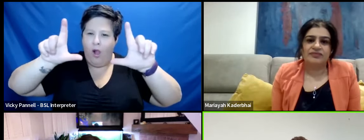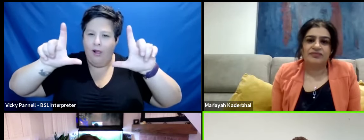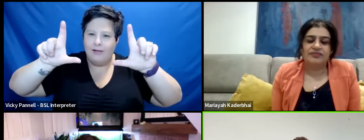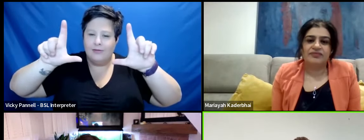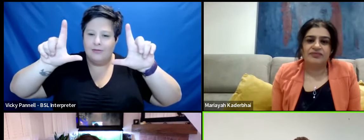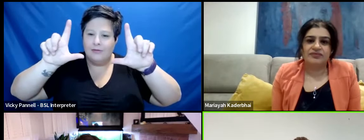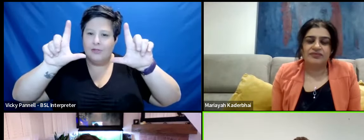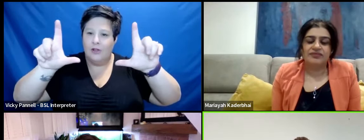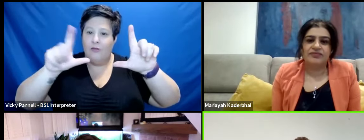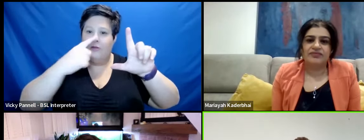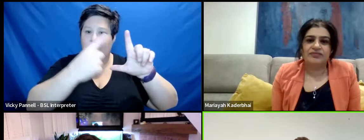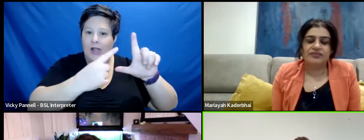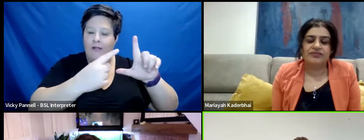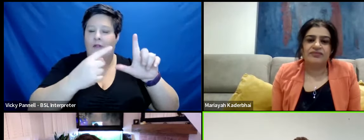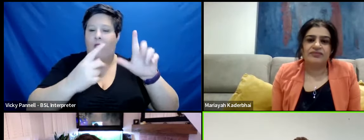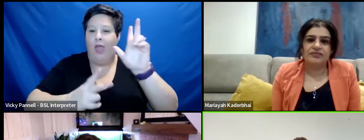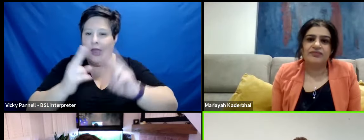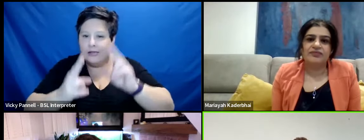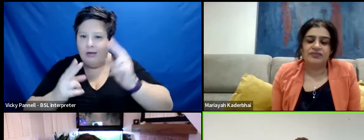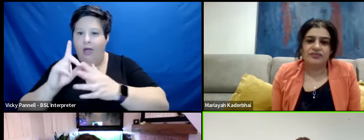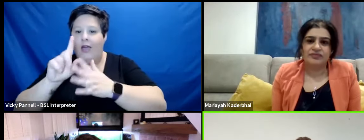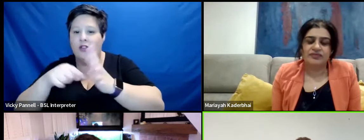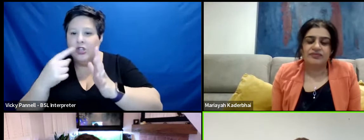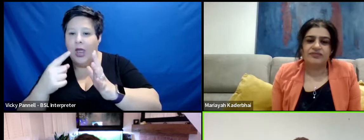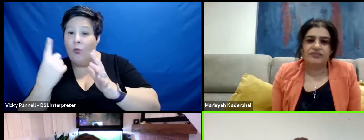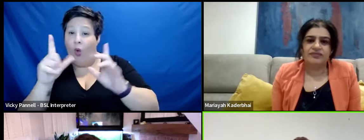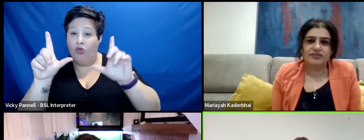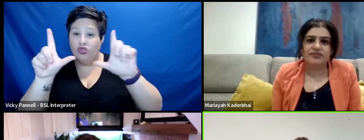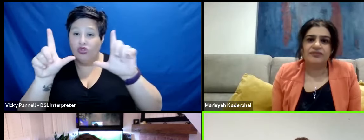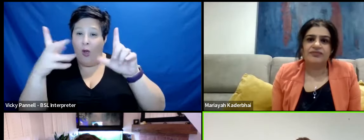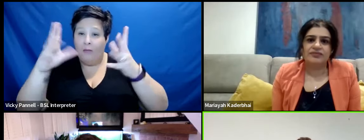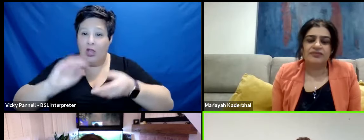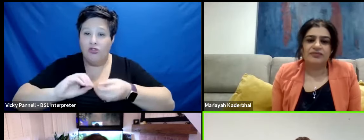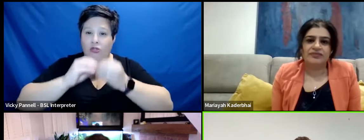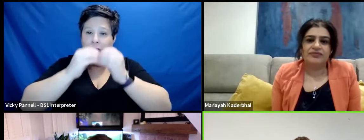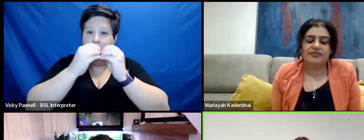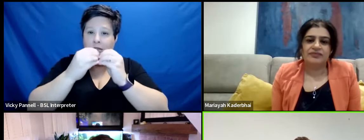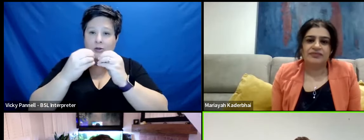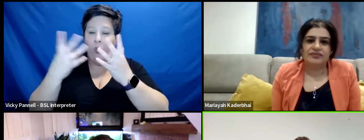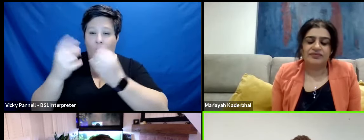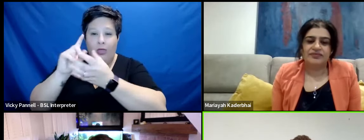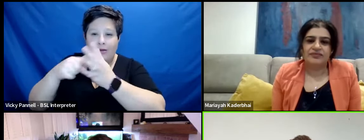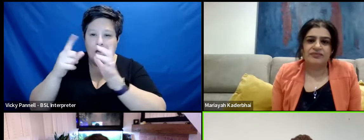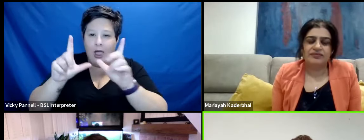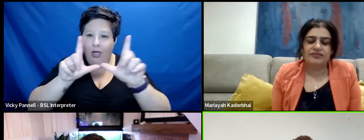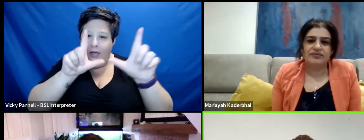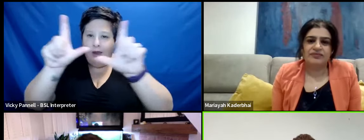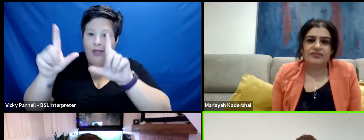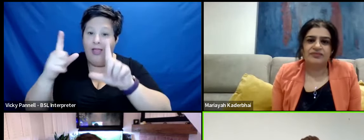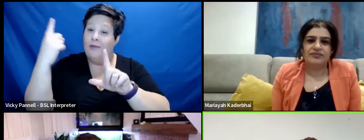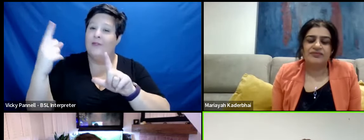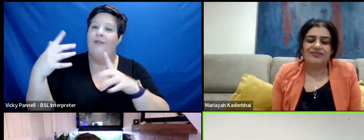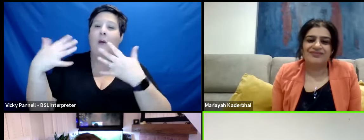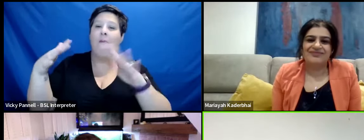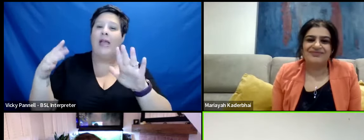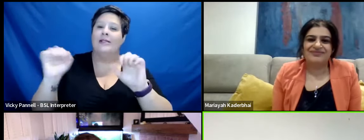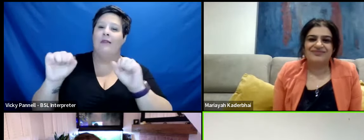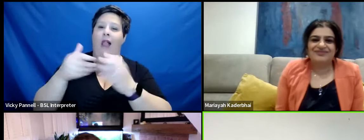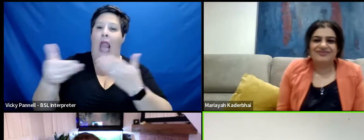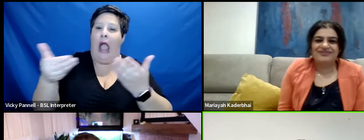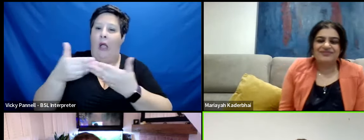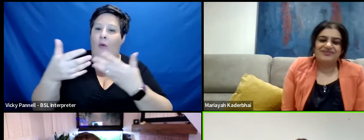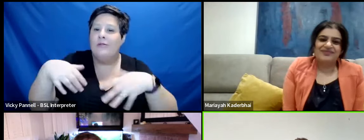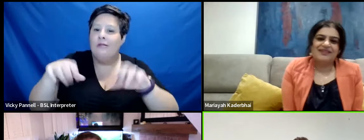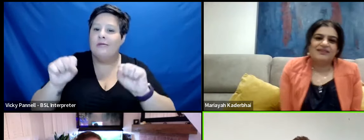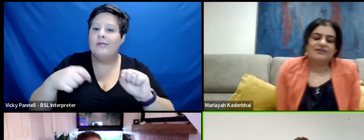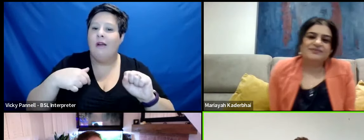Peter, our editor, and Jane, you know, but a shot that she created and found with Jane. They had an amazing language at the beginning. And actually,